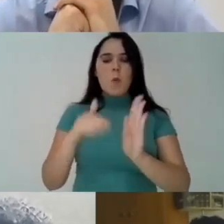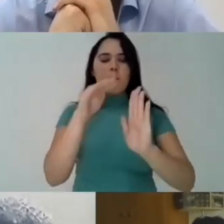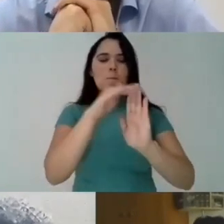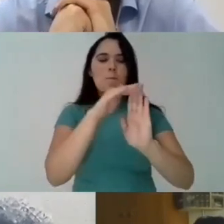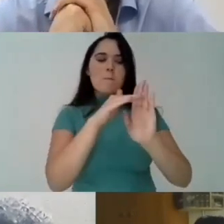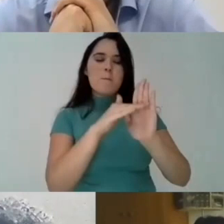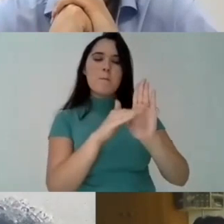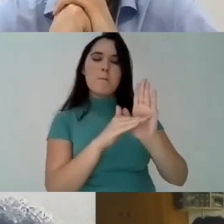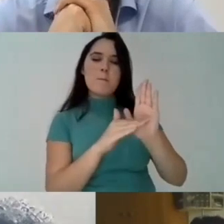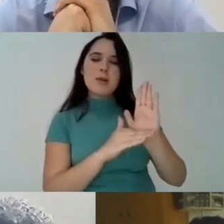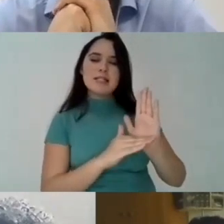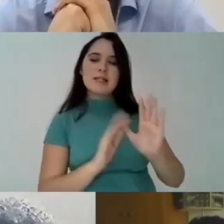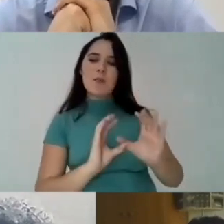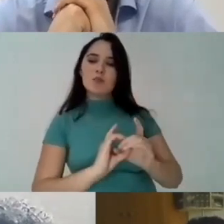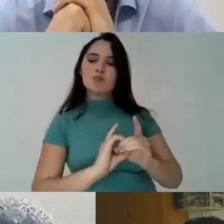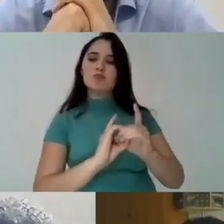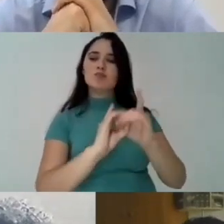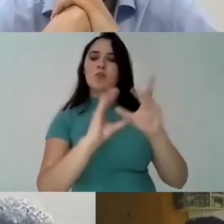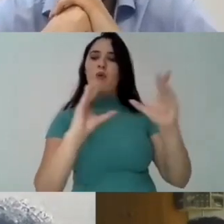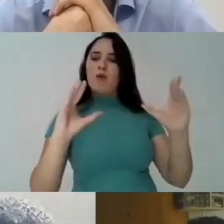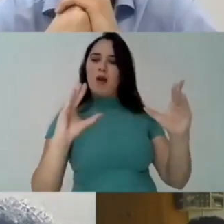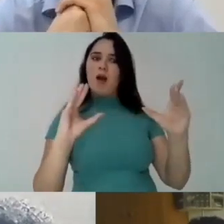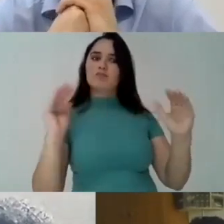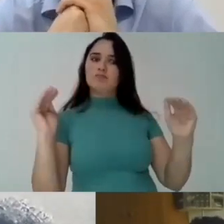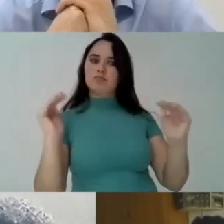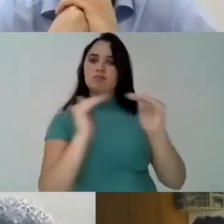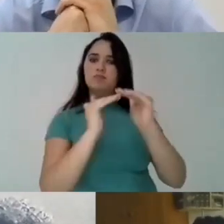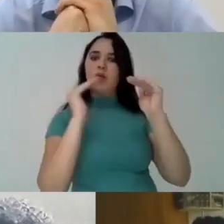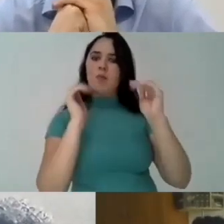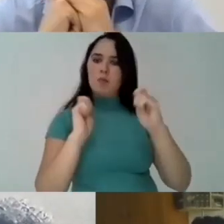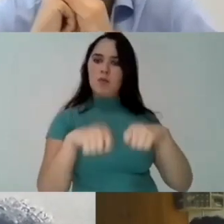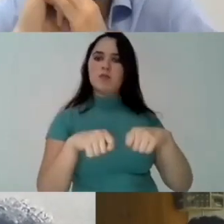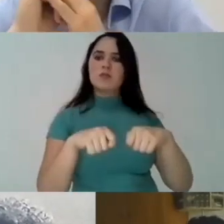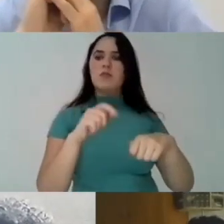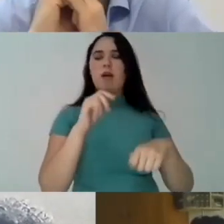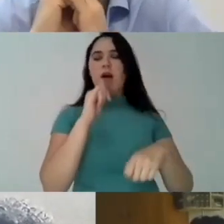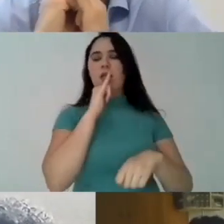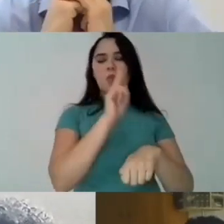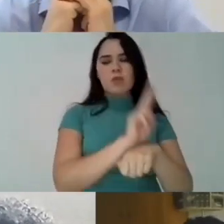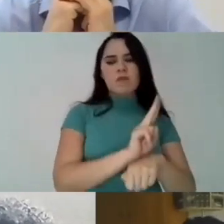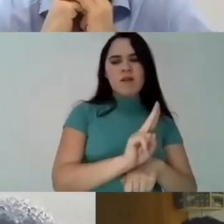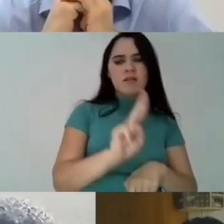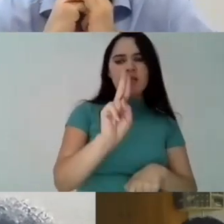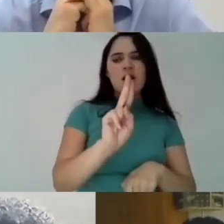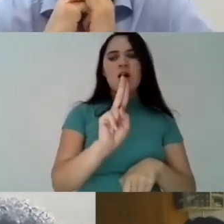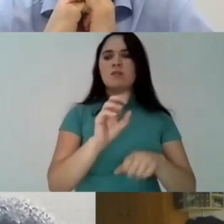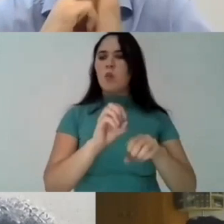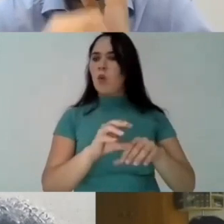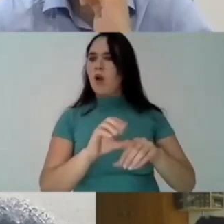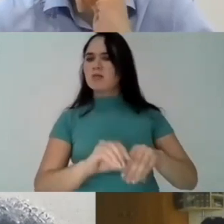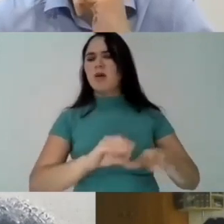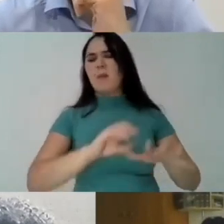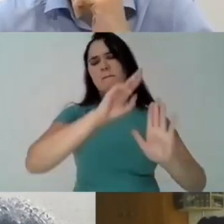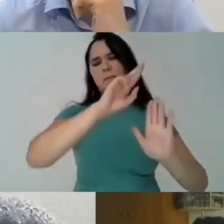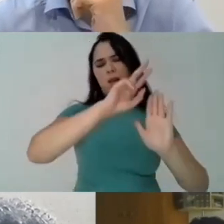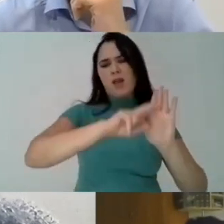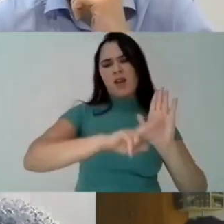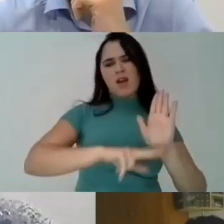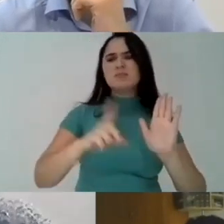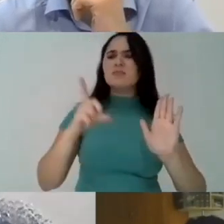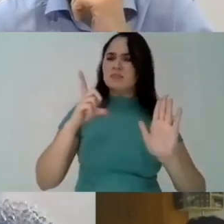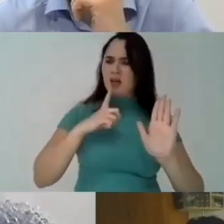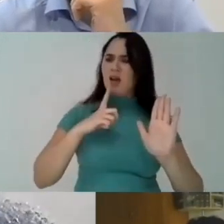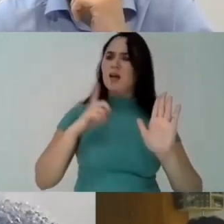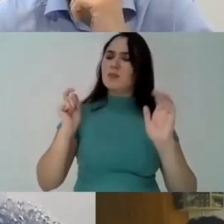they have a commitment with diversity the democratic